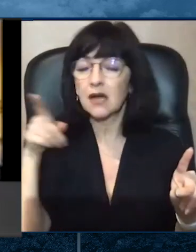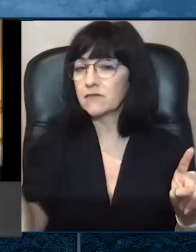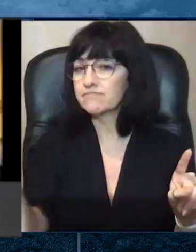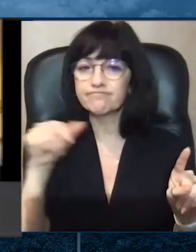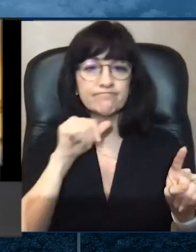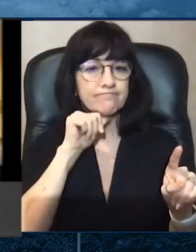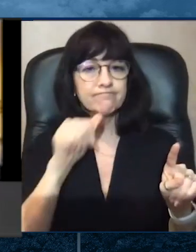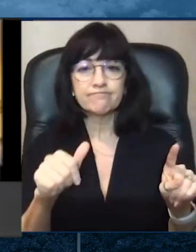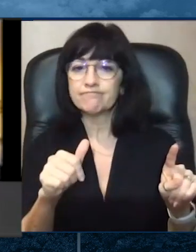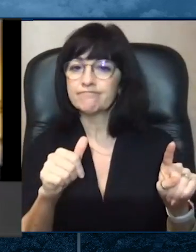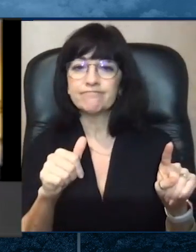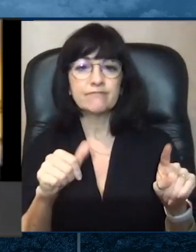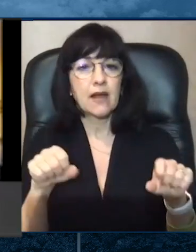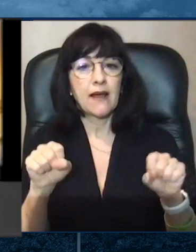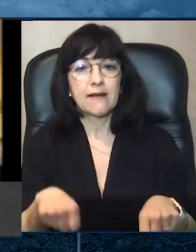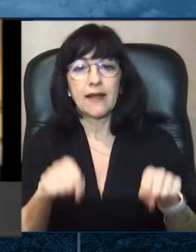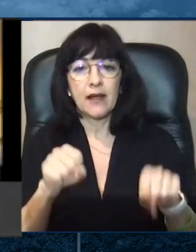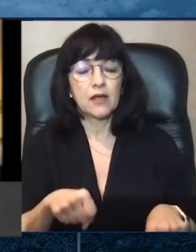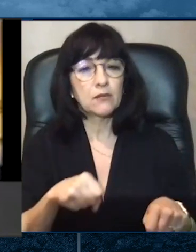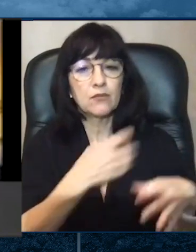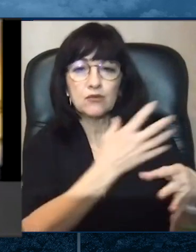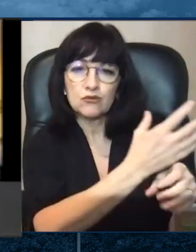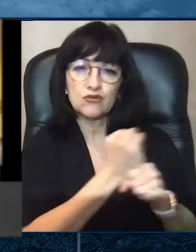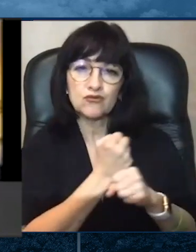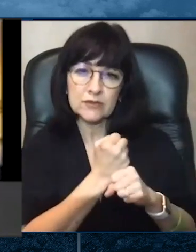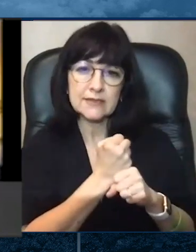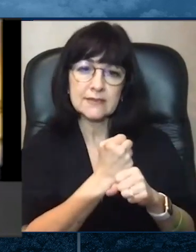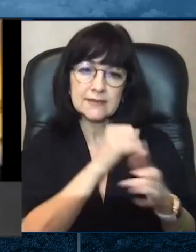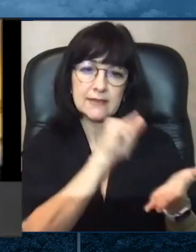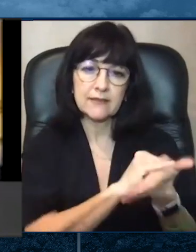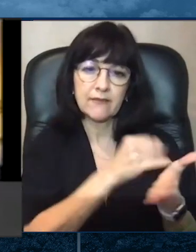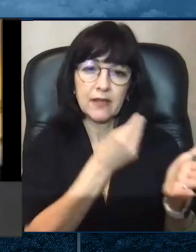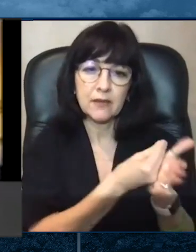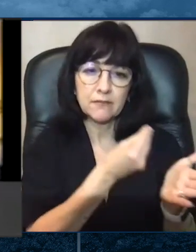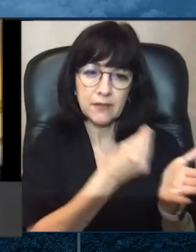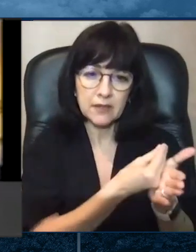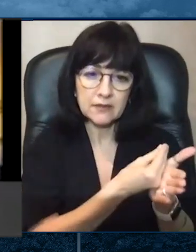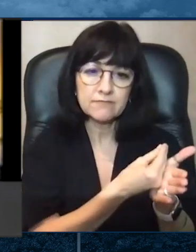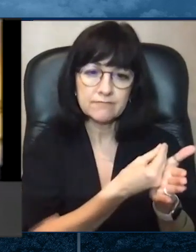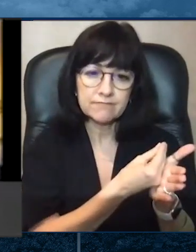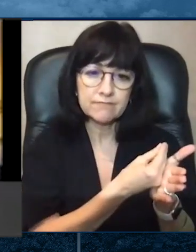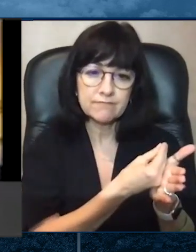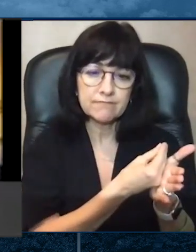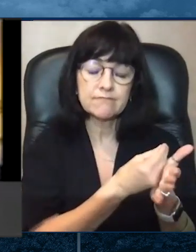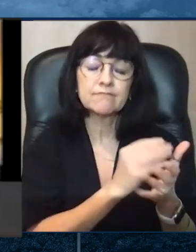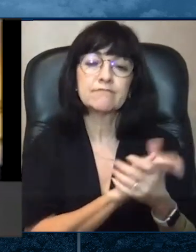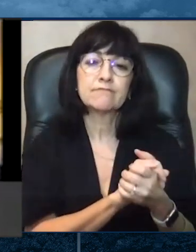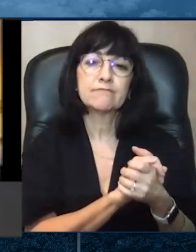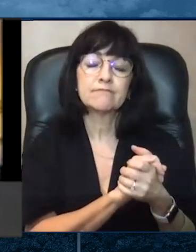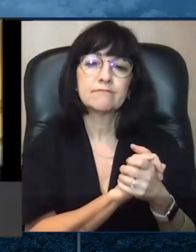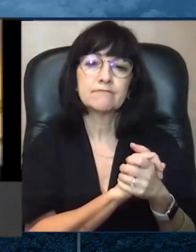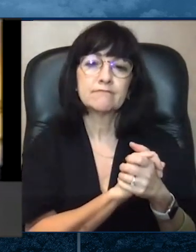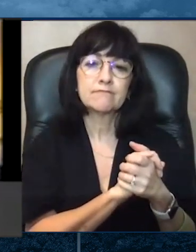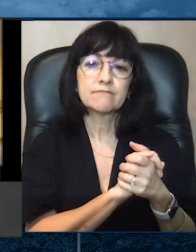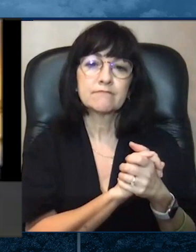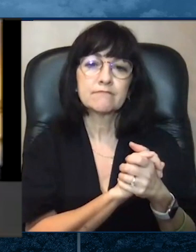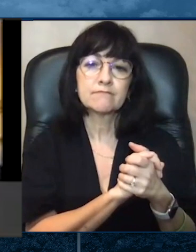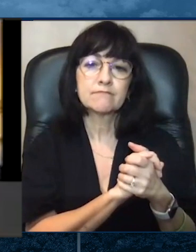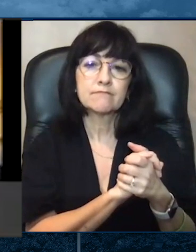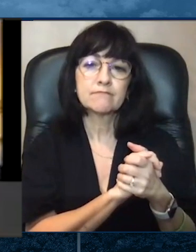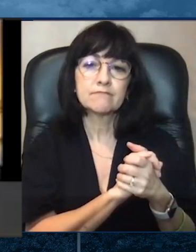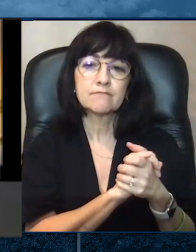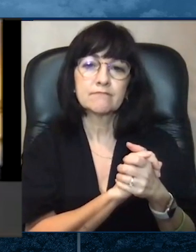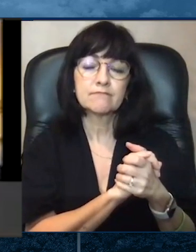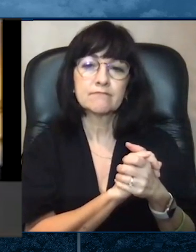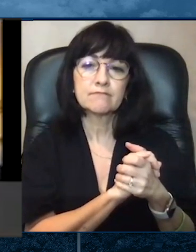del trabajo, quitándose los zapatos afuera, lavándose la ropa todos los días y no